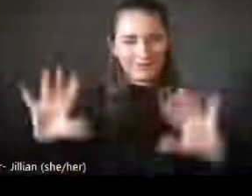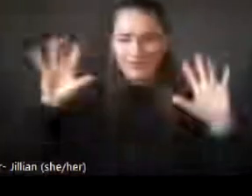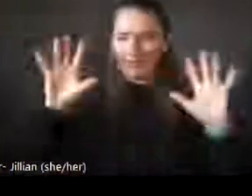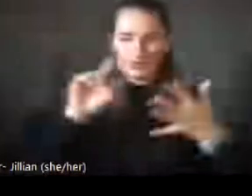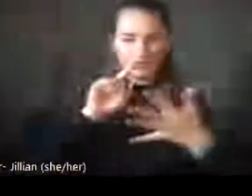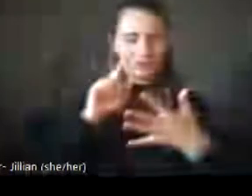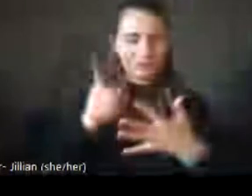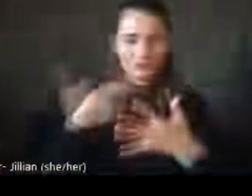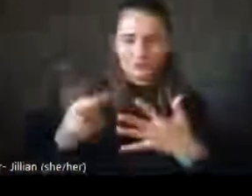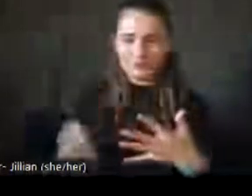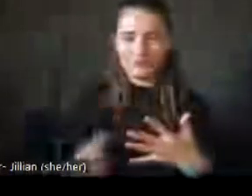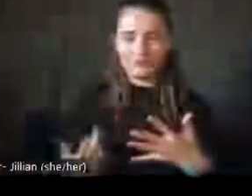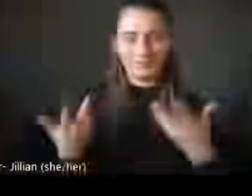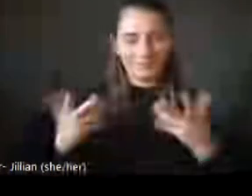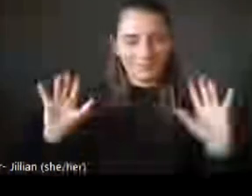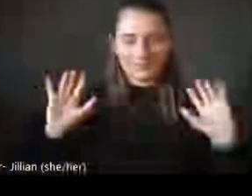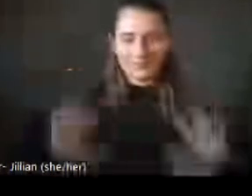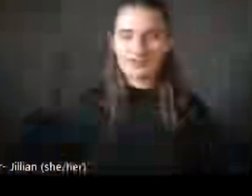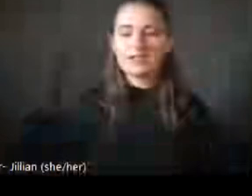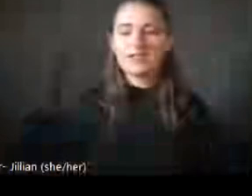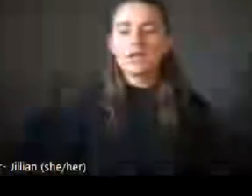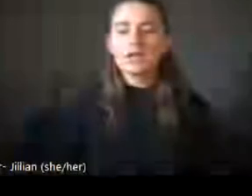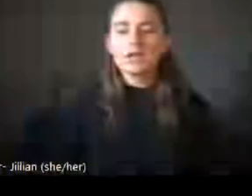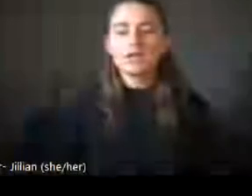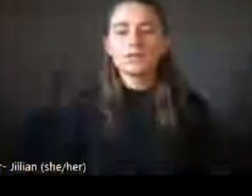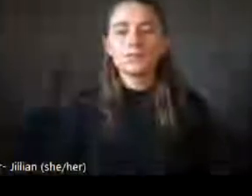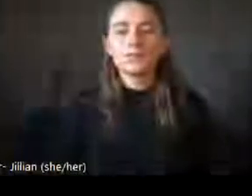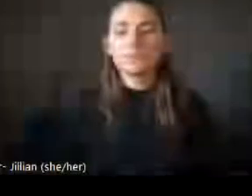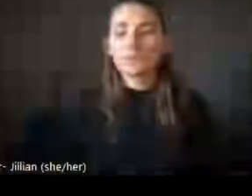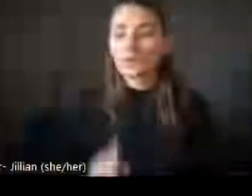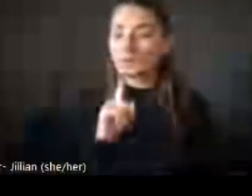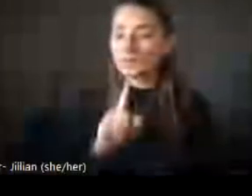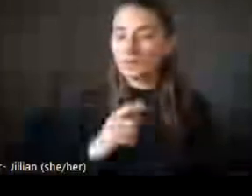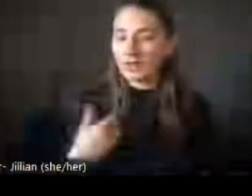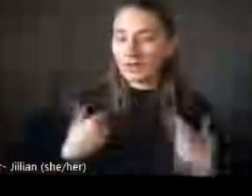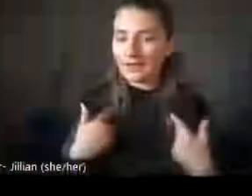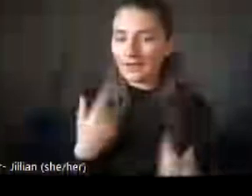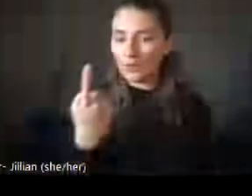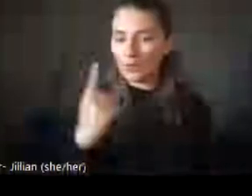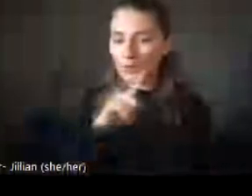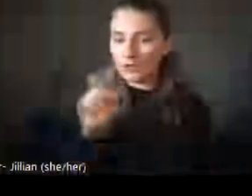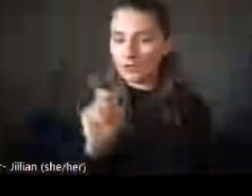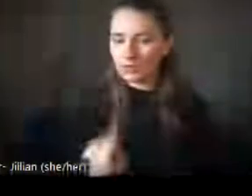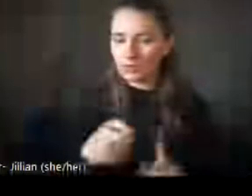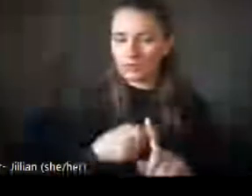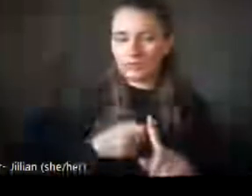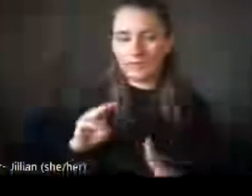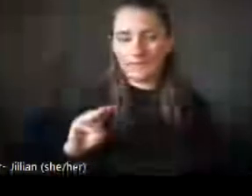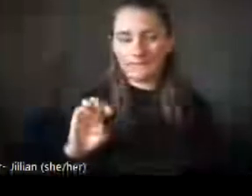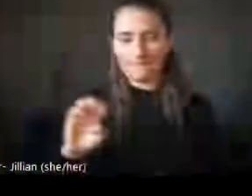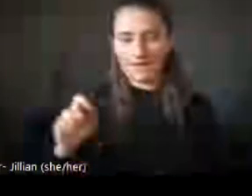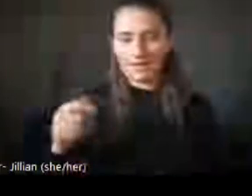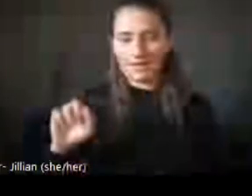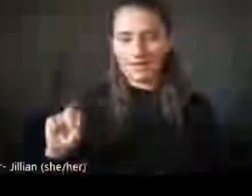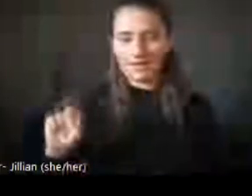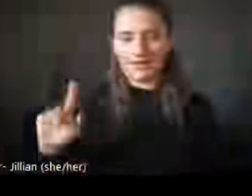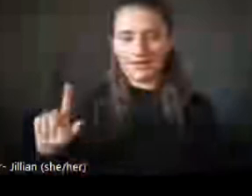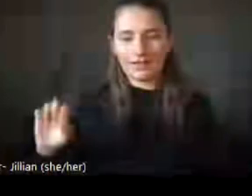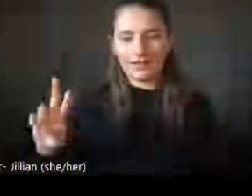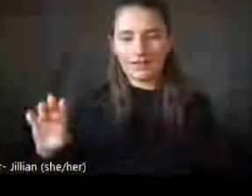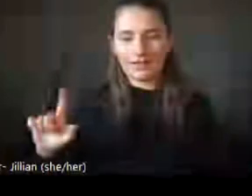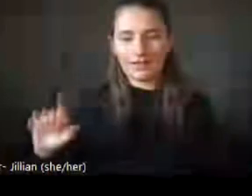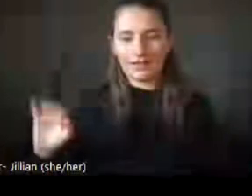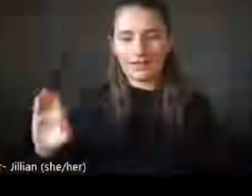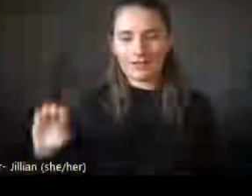have been met. And we actually have one question already asked by Megan Lovelace. What is your advice for